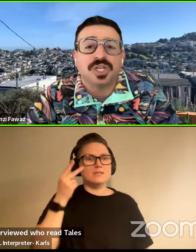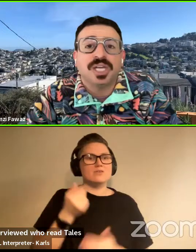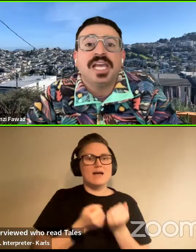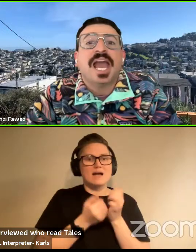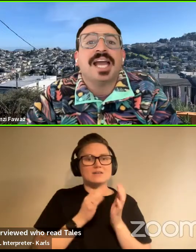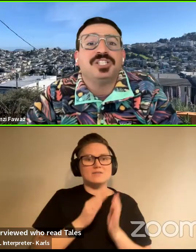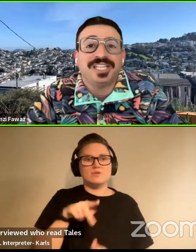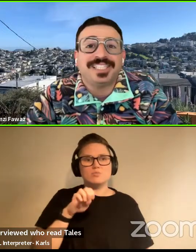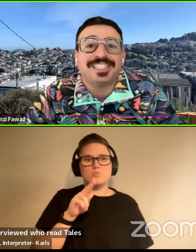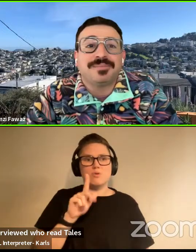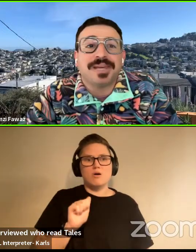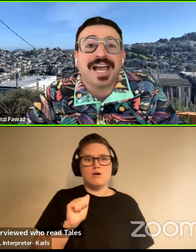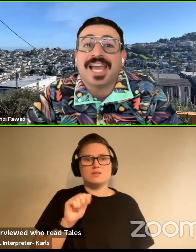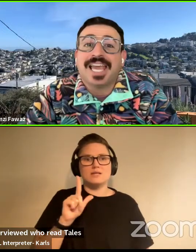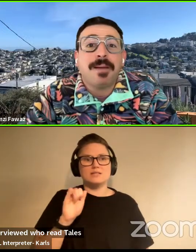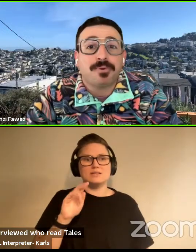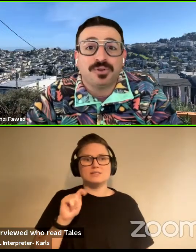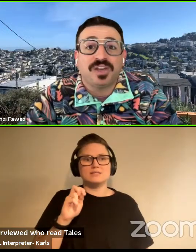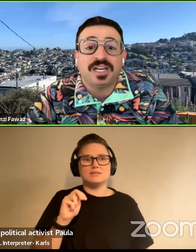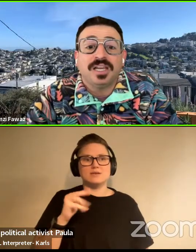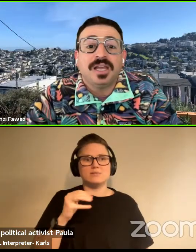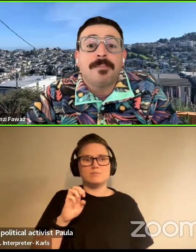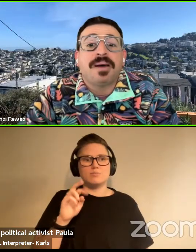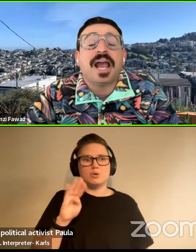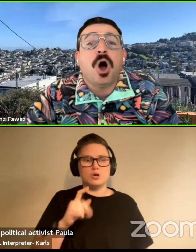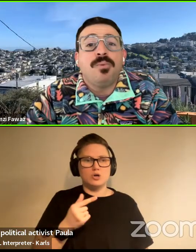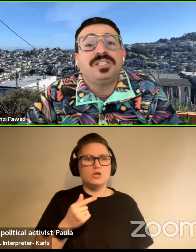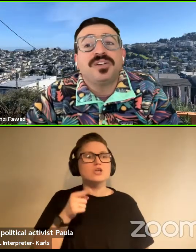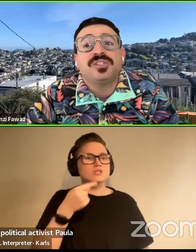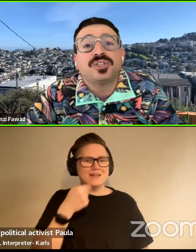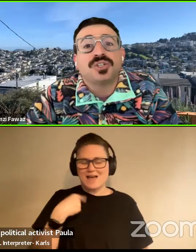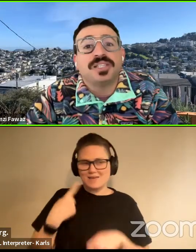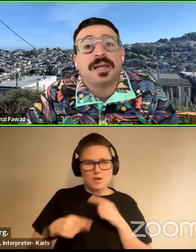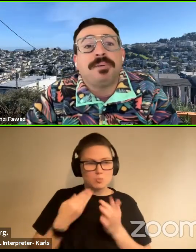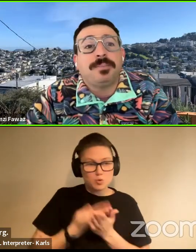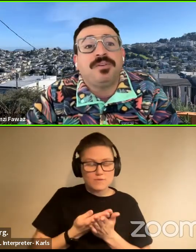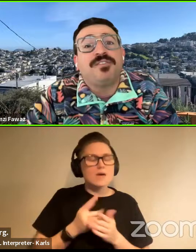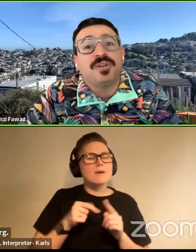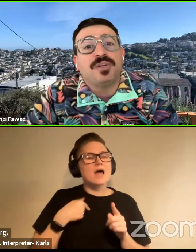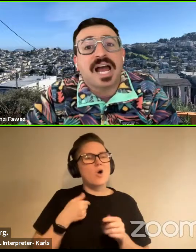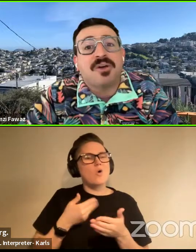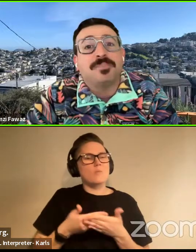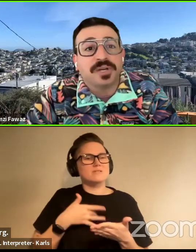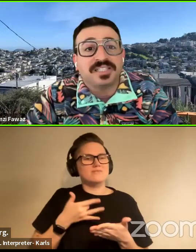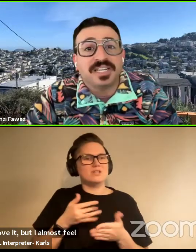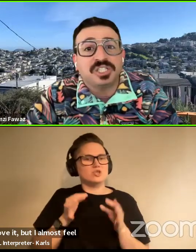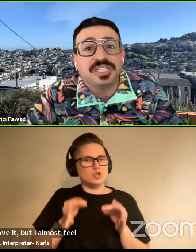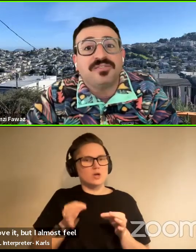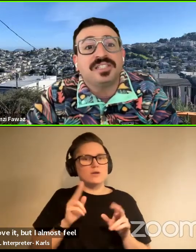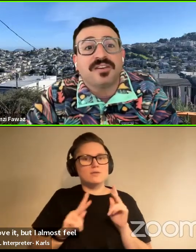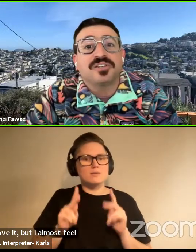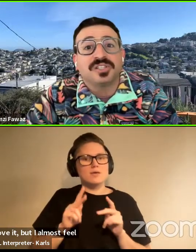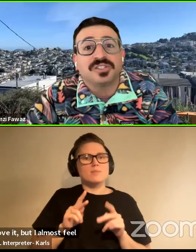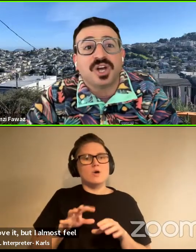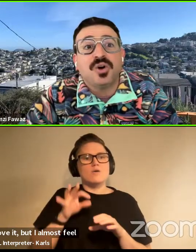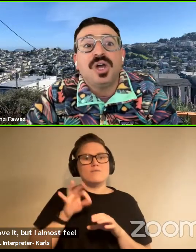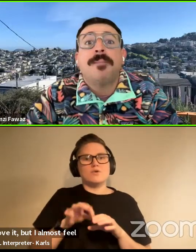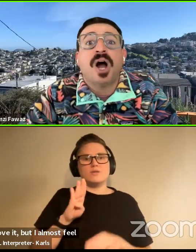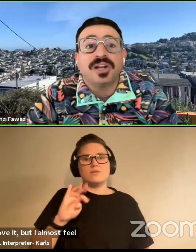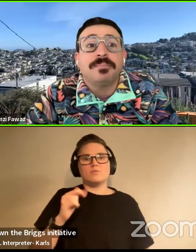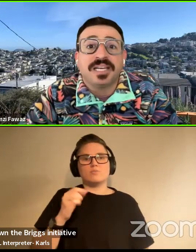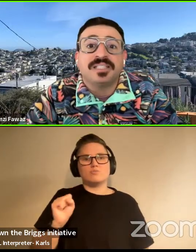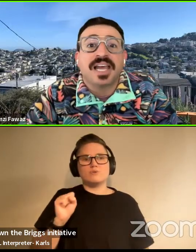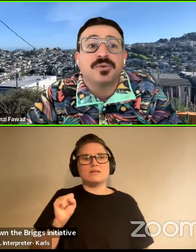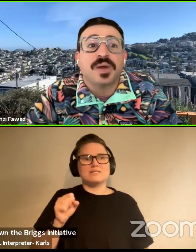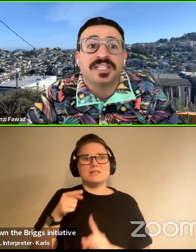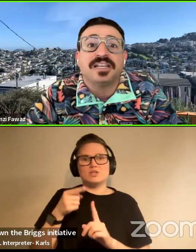Lichtenberg, and she said to me, I can't prove it, but I almost feel certain that people voted down the Briggs Initiative in San Francisco